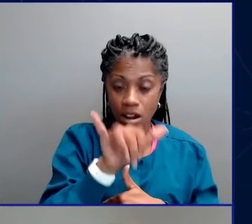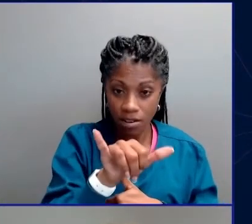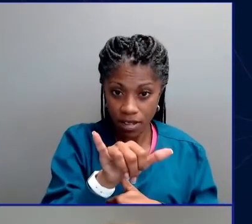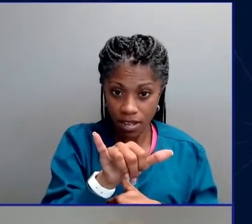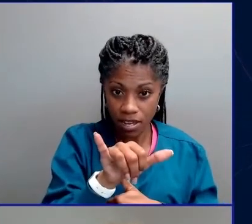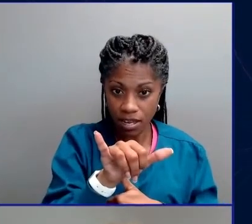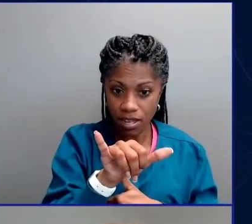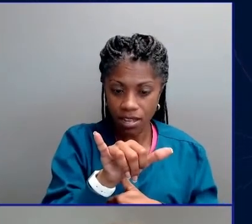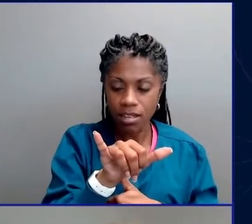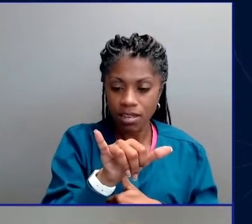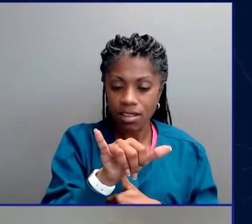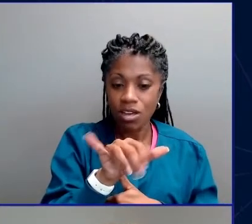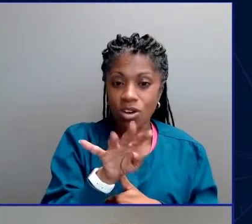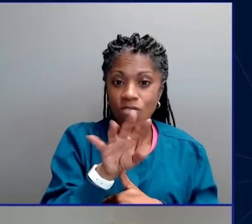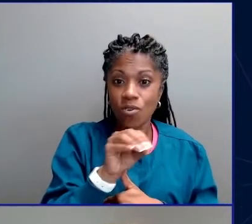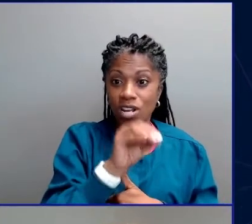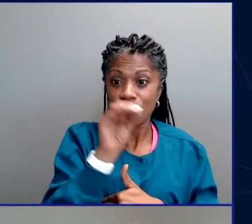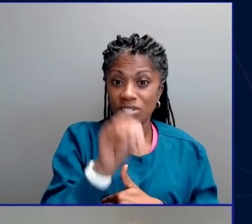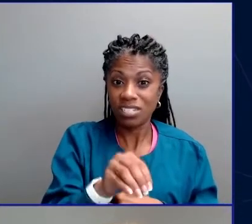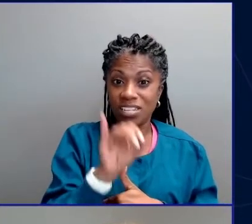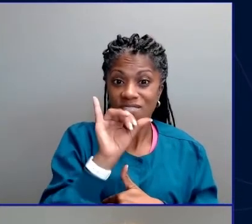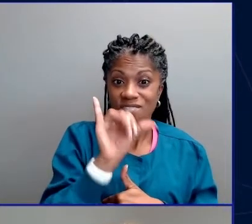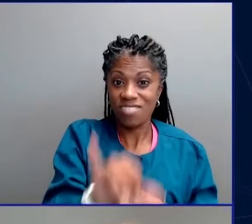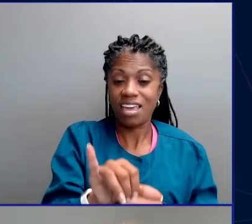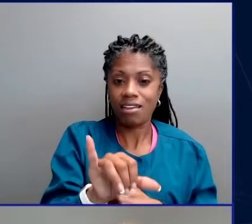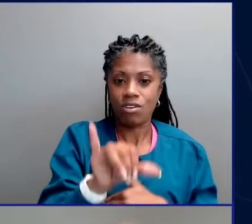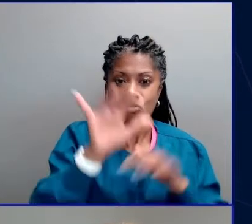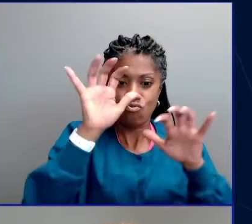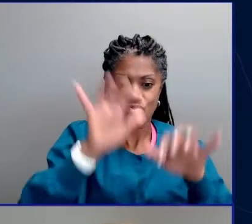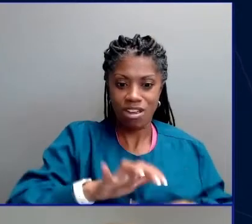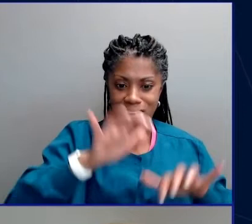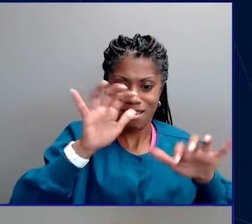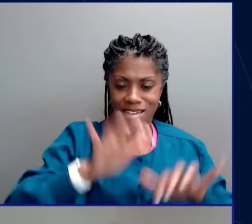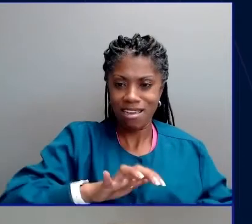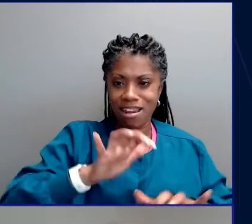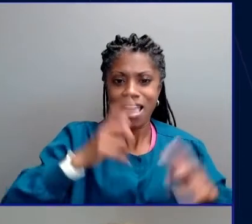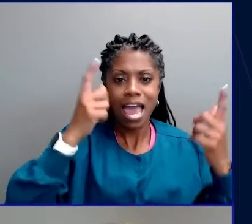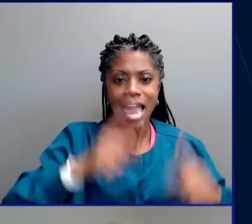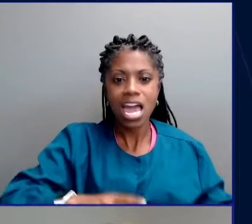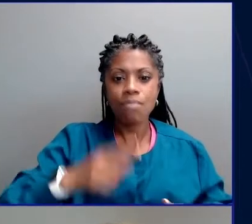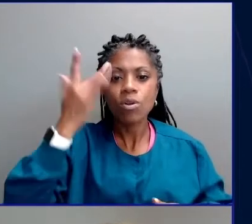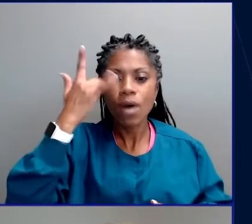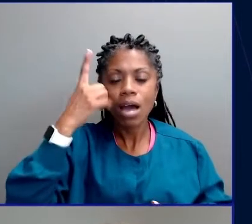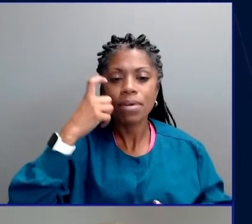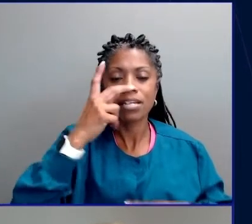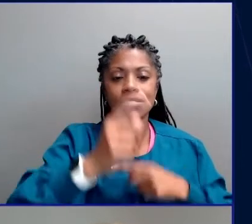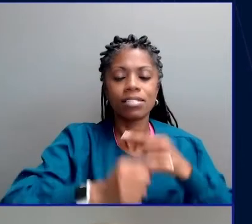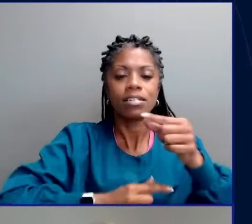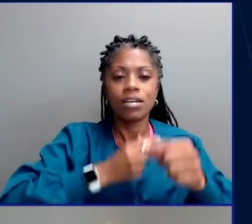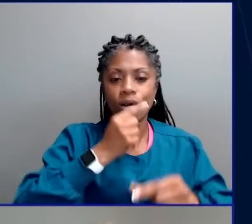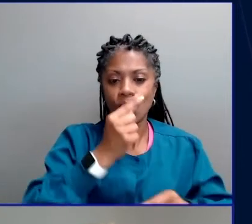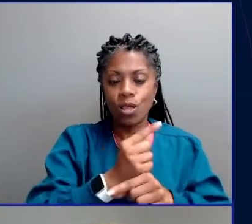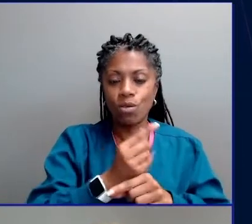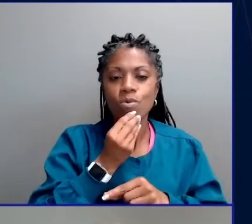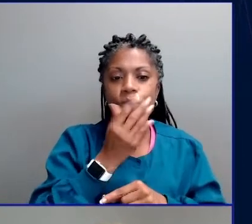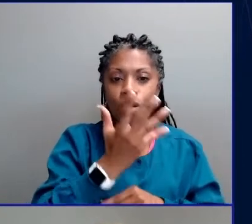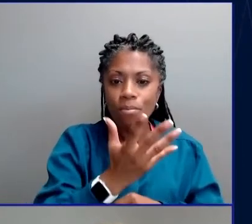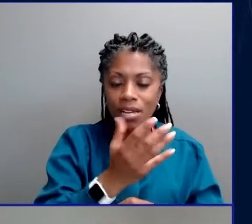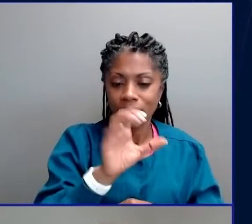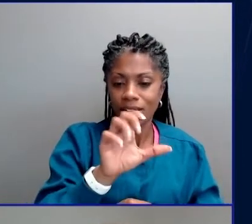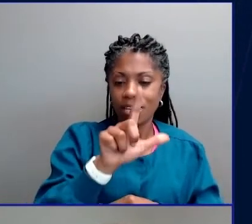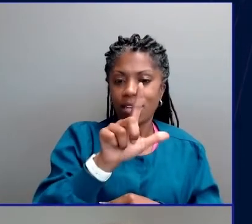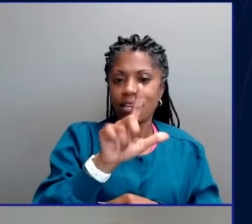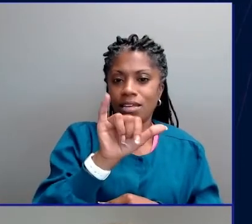would not have occurred if the same hurricane had happened 100 years ago, to Hurricane Ida, that first of all hit